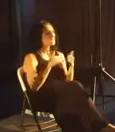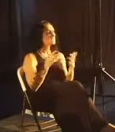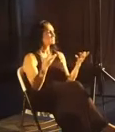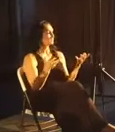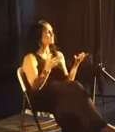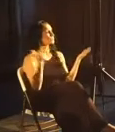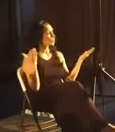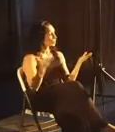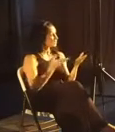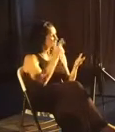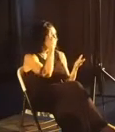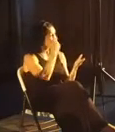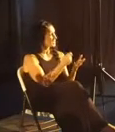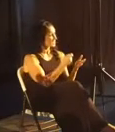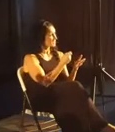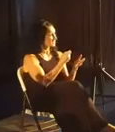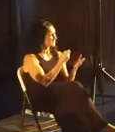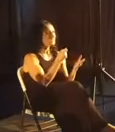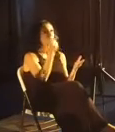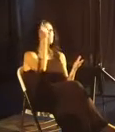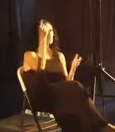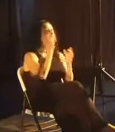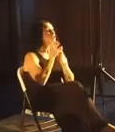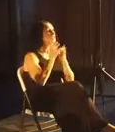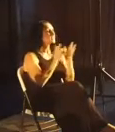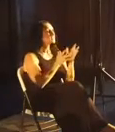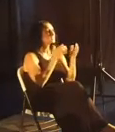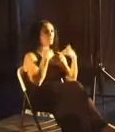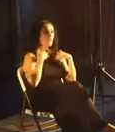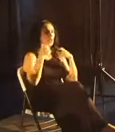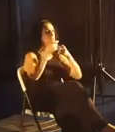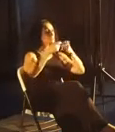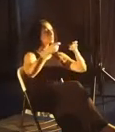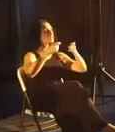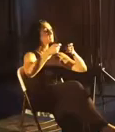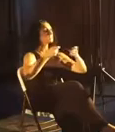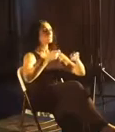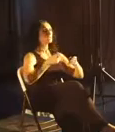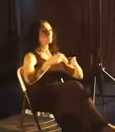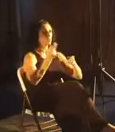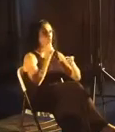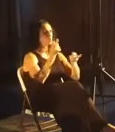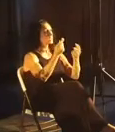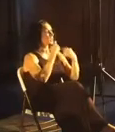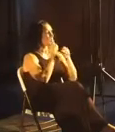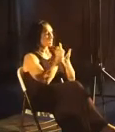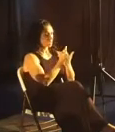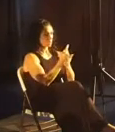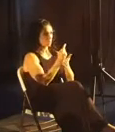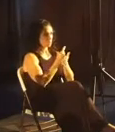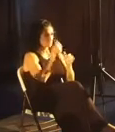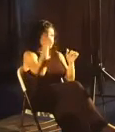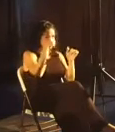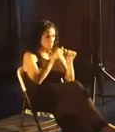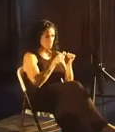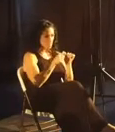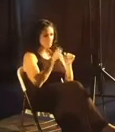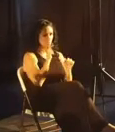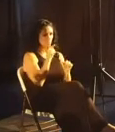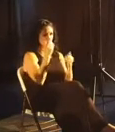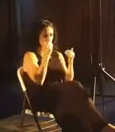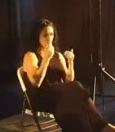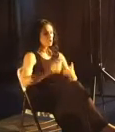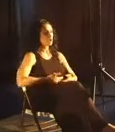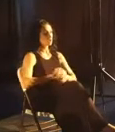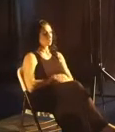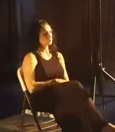We're here because of Jesus so that he might have the supremacy. And we come to this communion table every week to be reminded who we